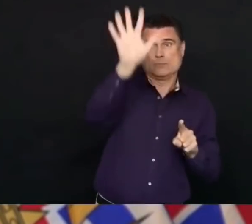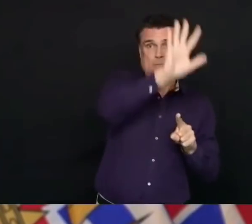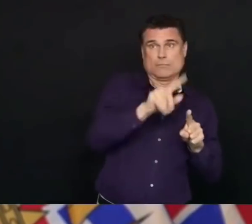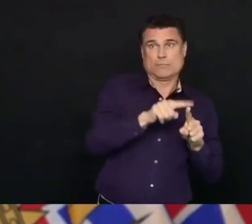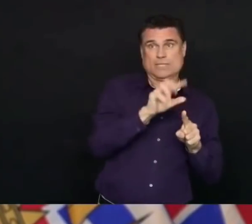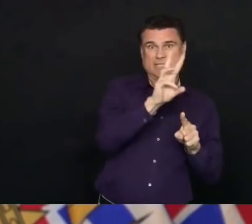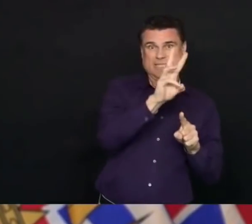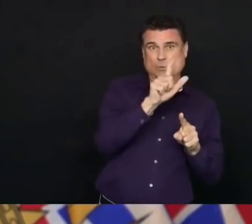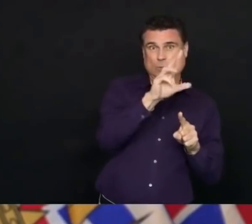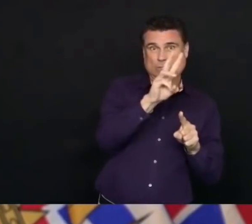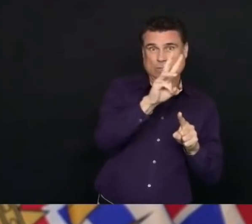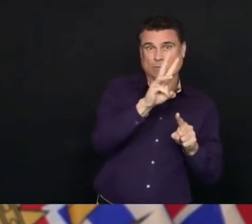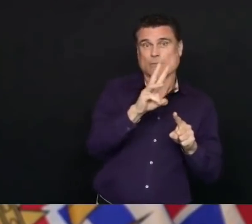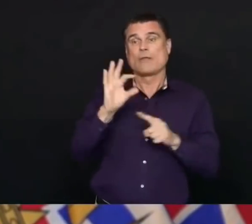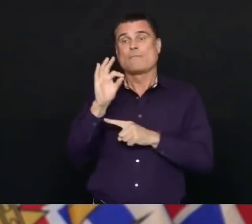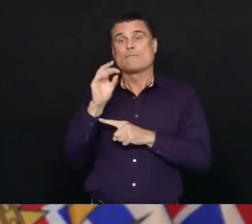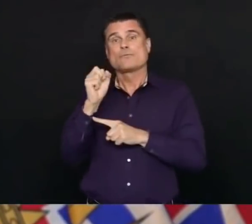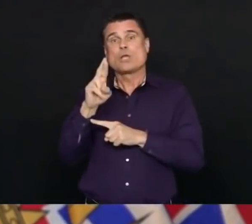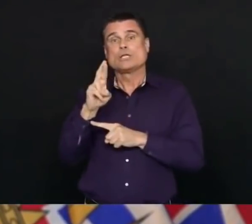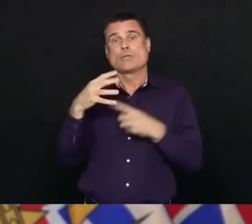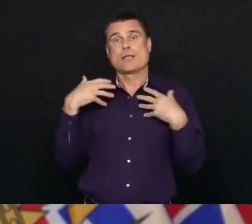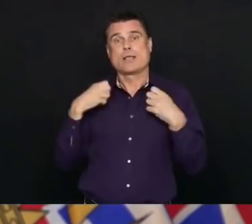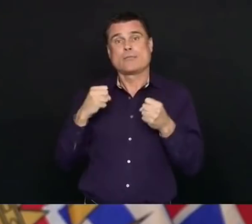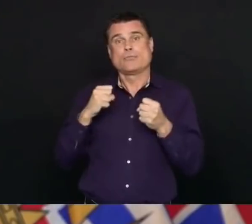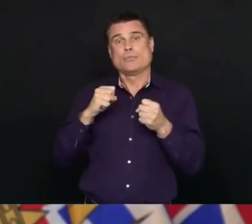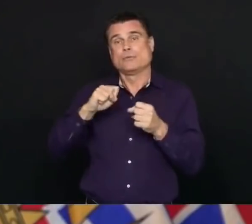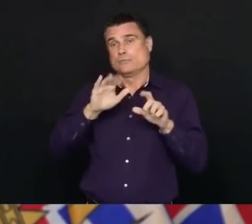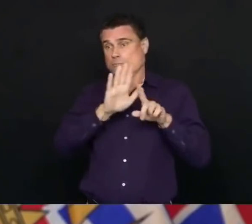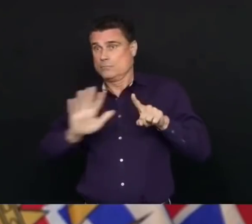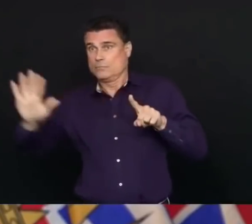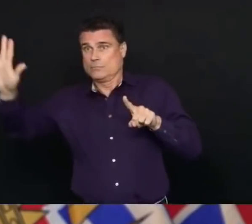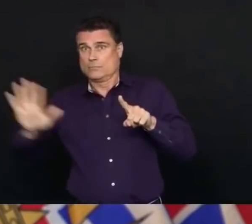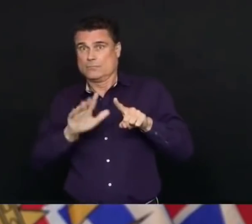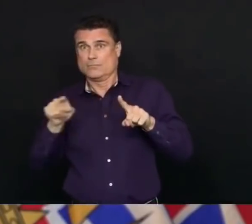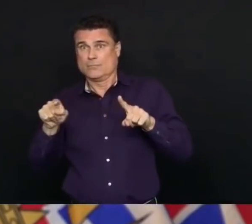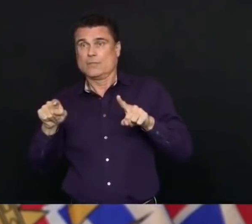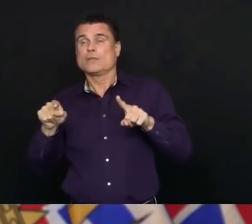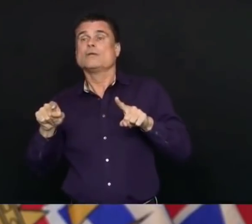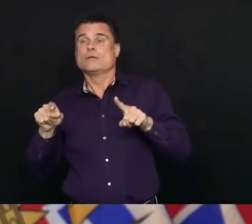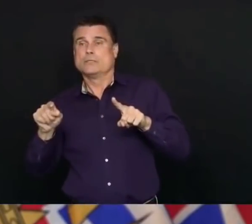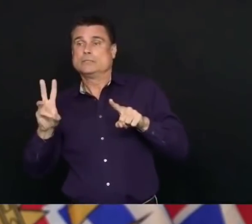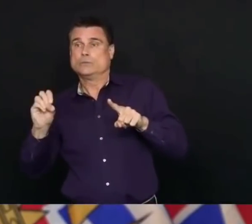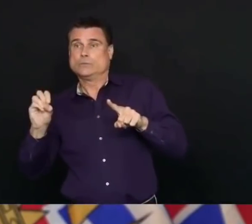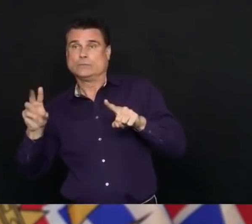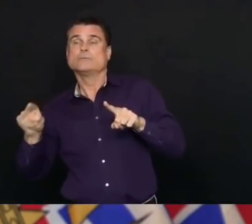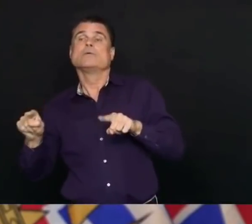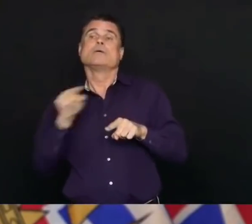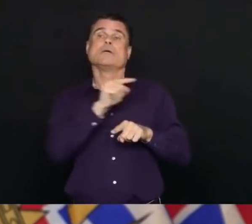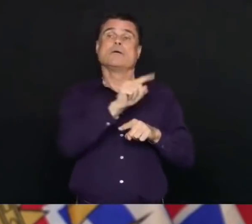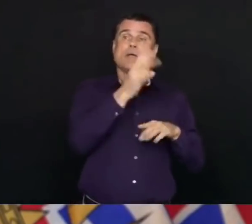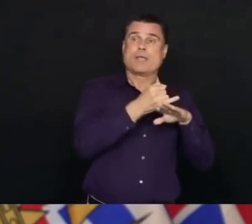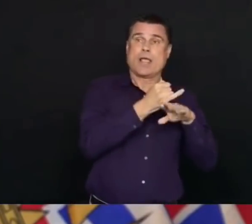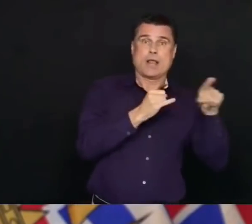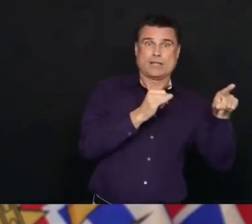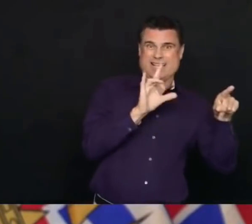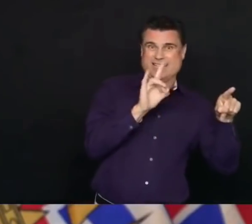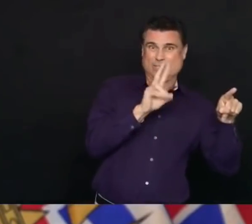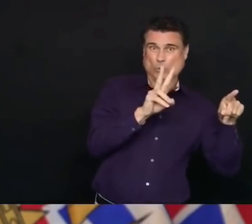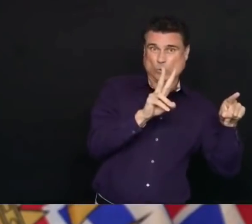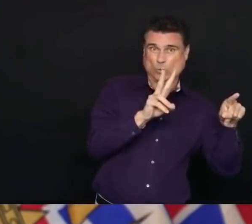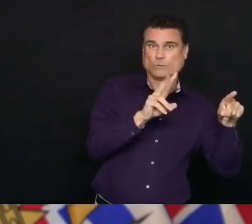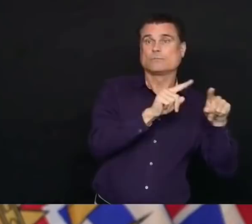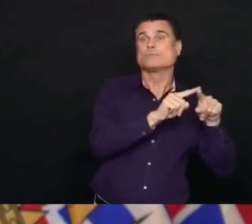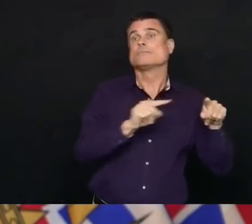508 in Fraser Health Authority, 82 on Vancouver Island Health Authority, 130 in